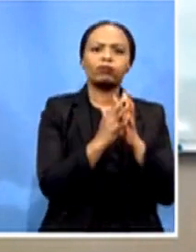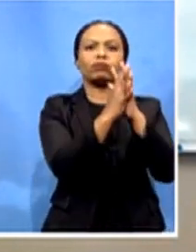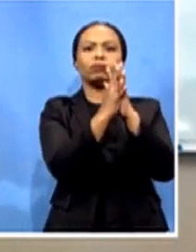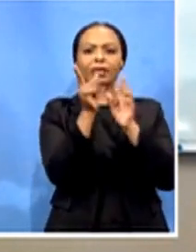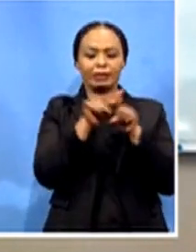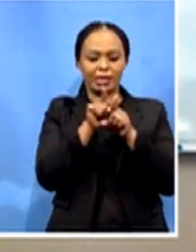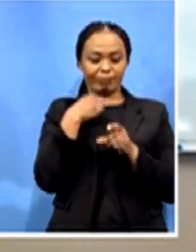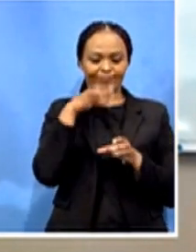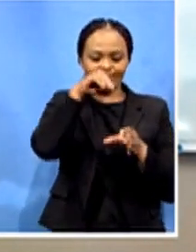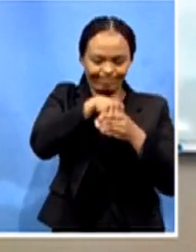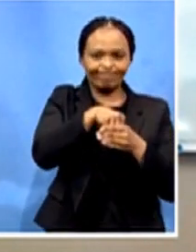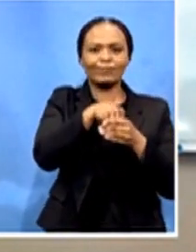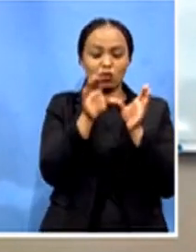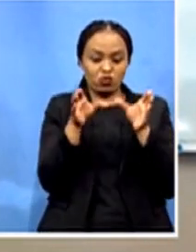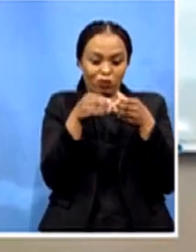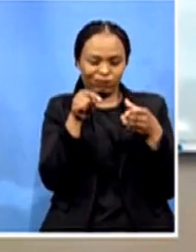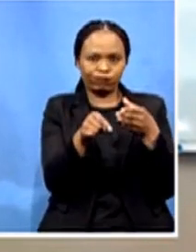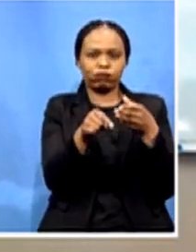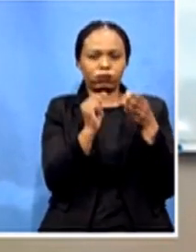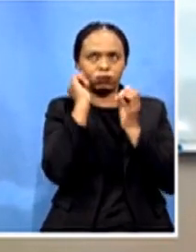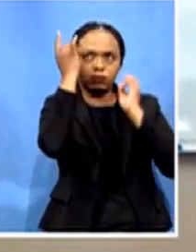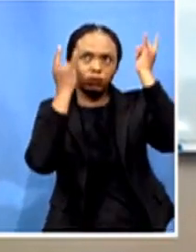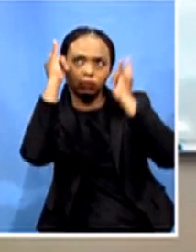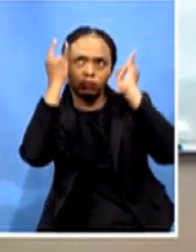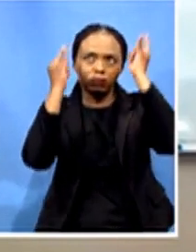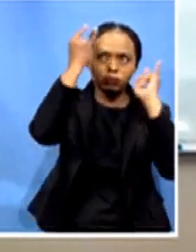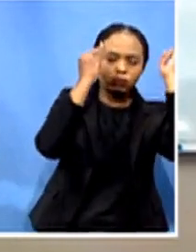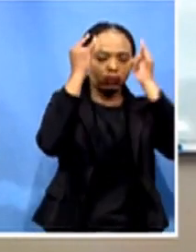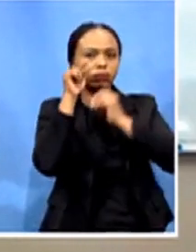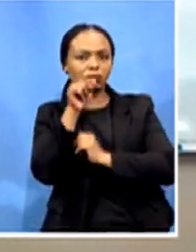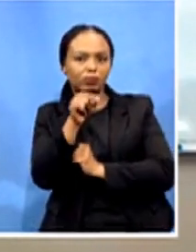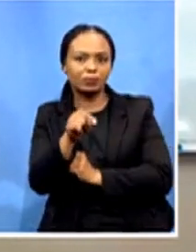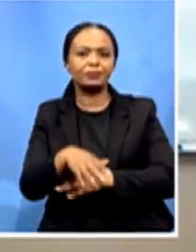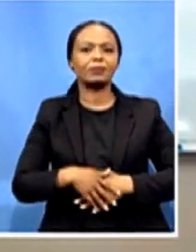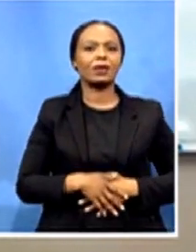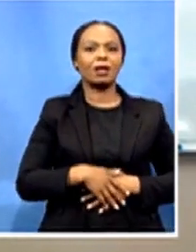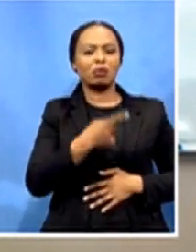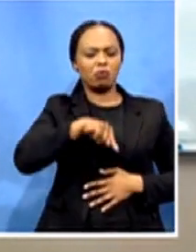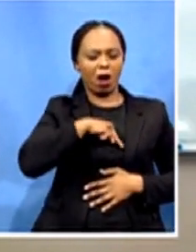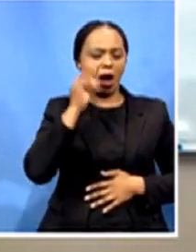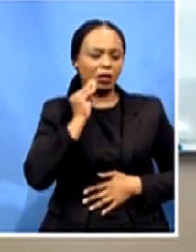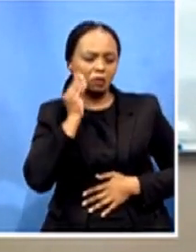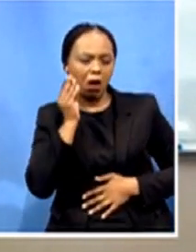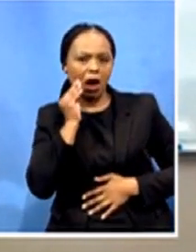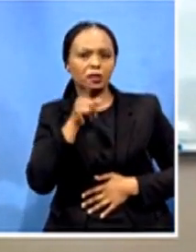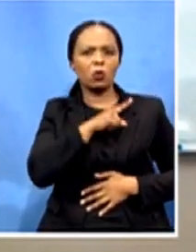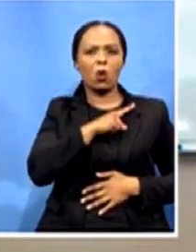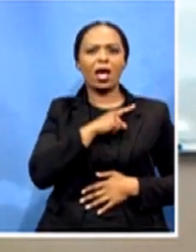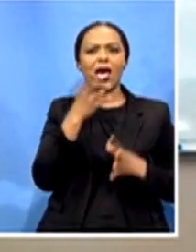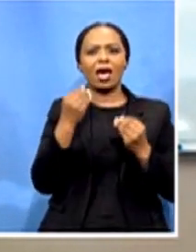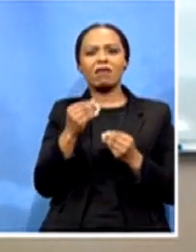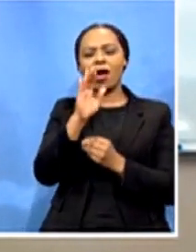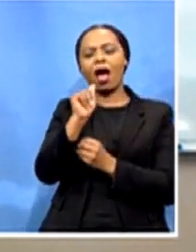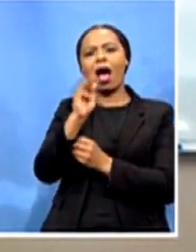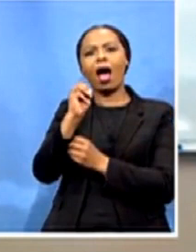postgraduate students uh where we took basically an ambu bag sometimes called the bag valve mask and we automated how